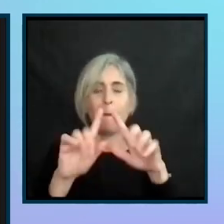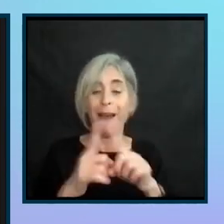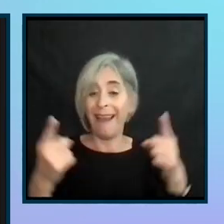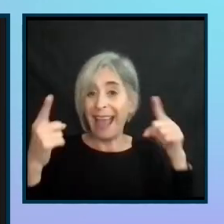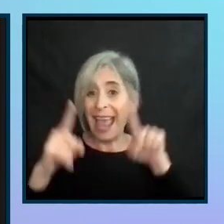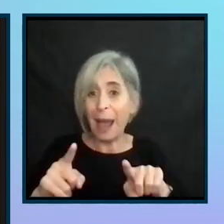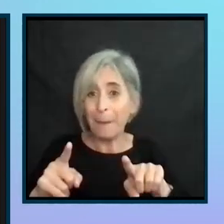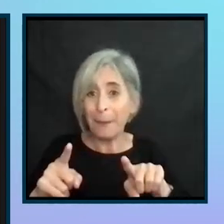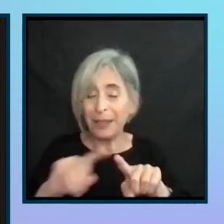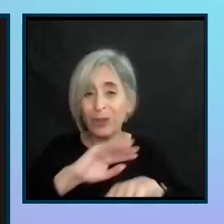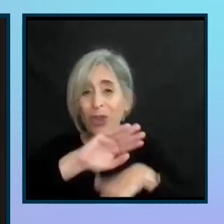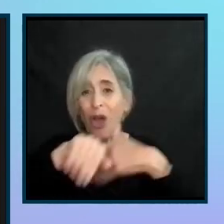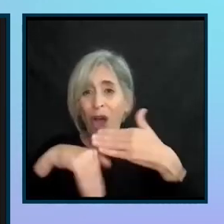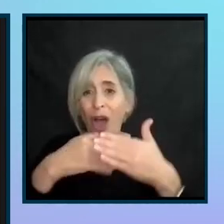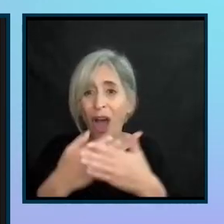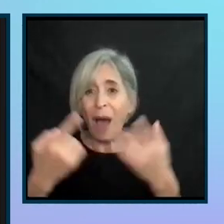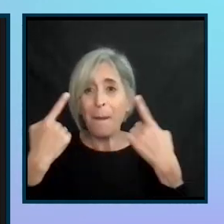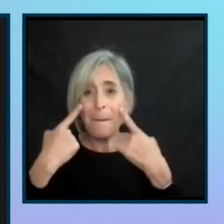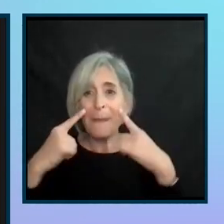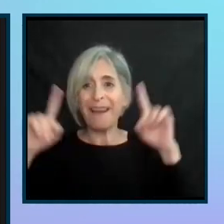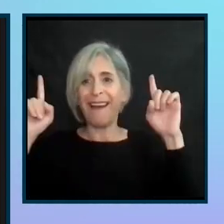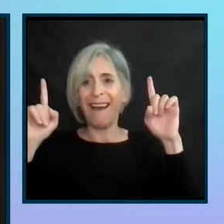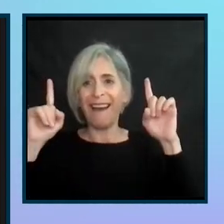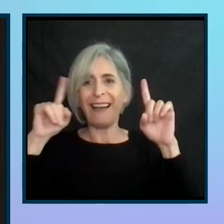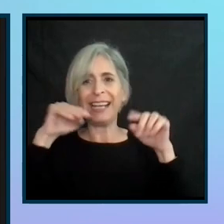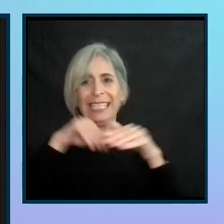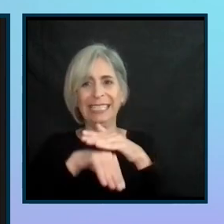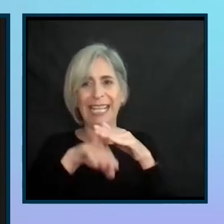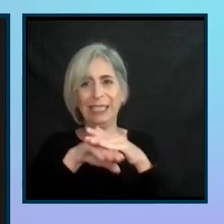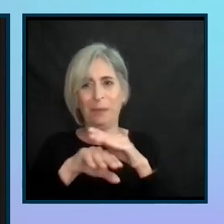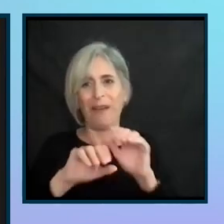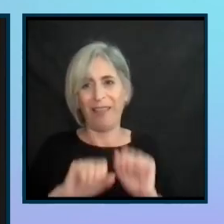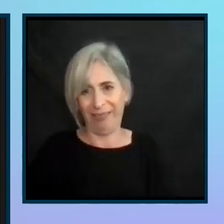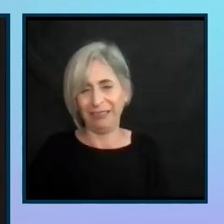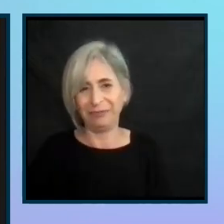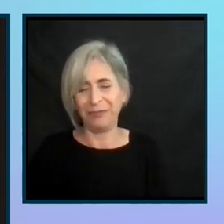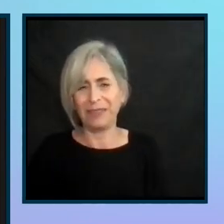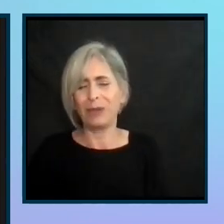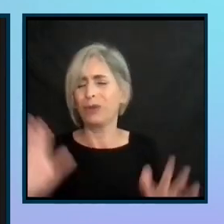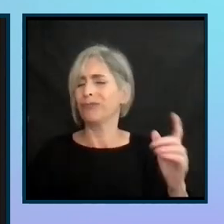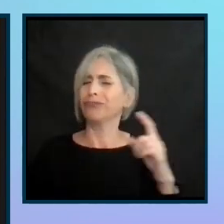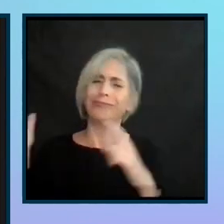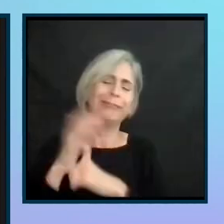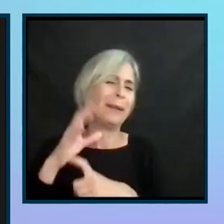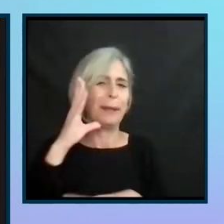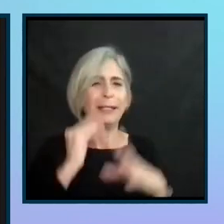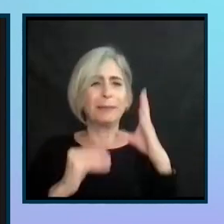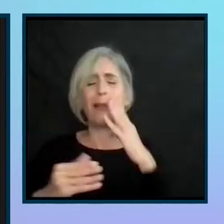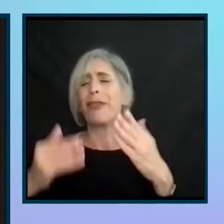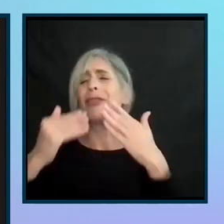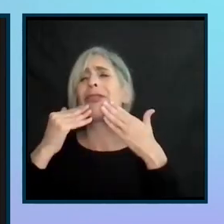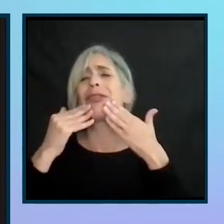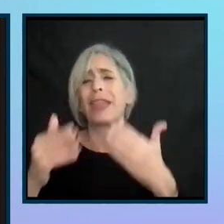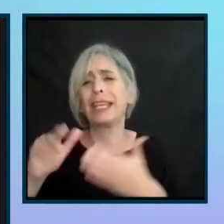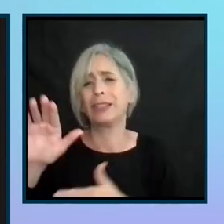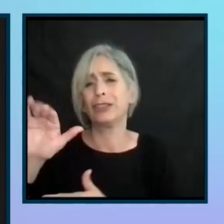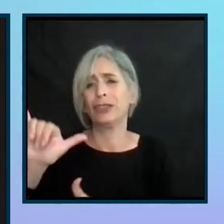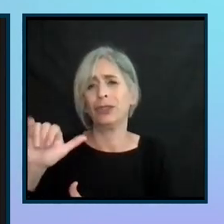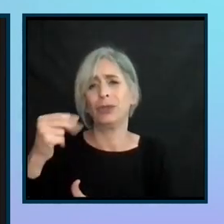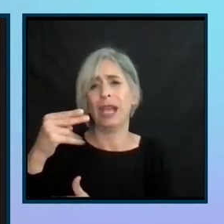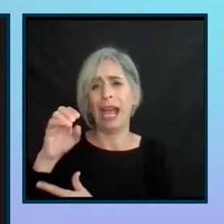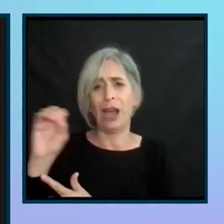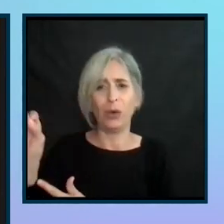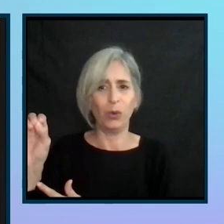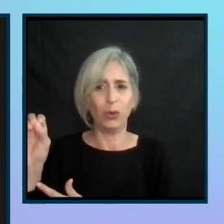it was all accessible. And it was fantastic. I thank Yahoo so much because it brought me